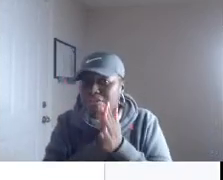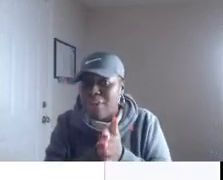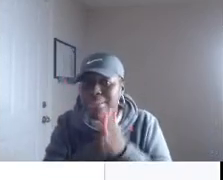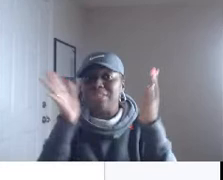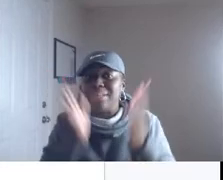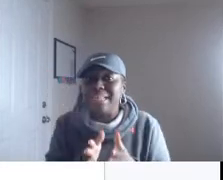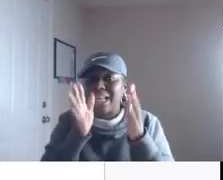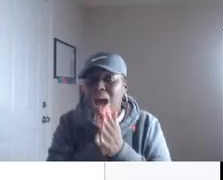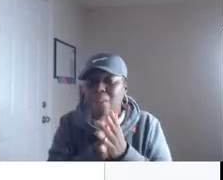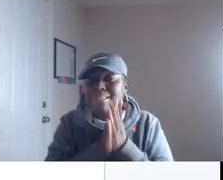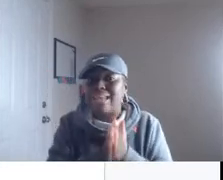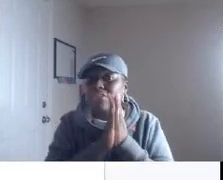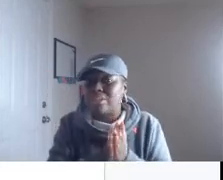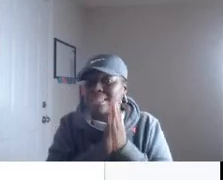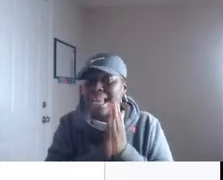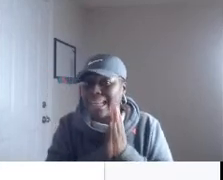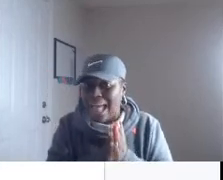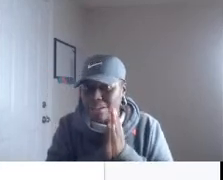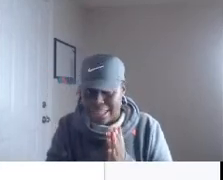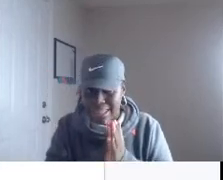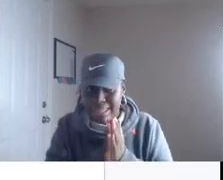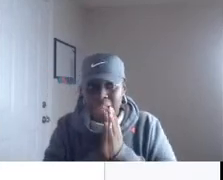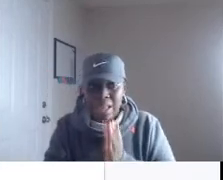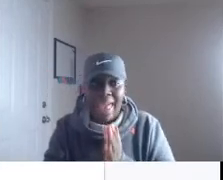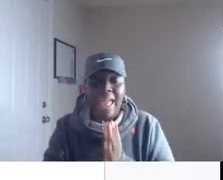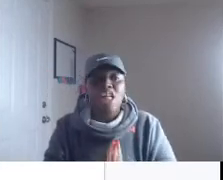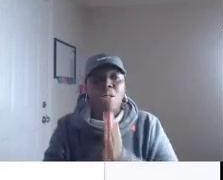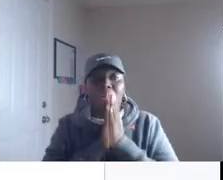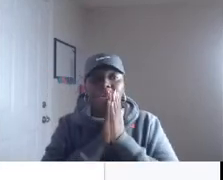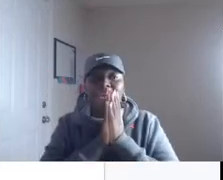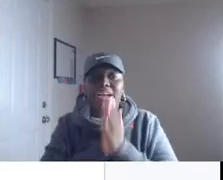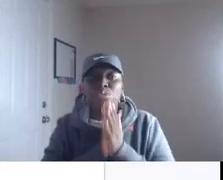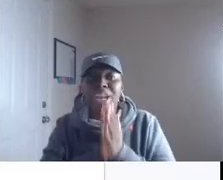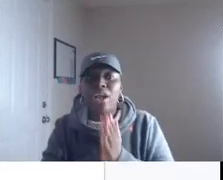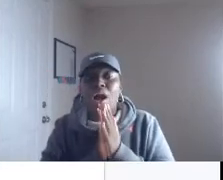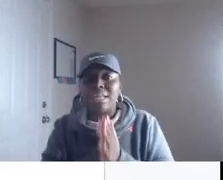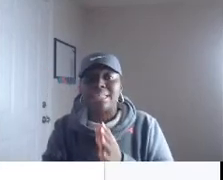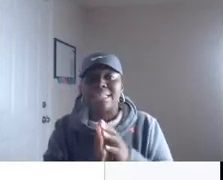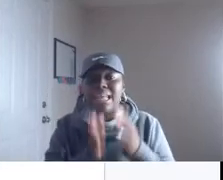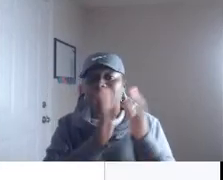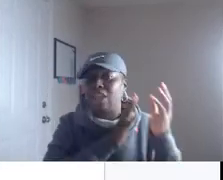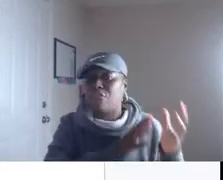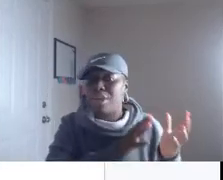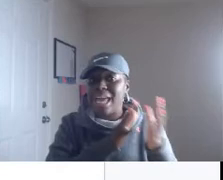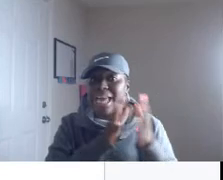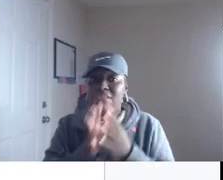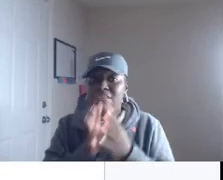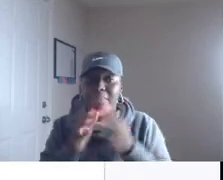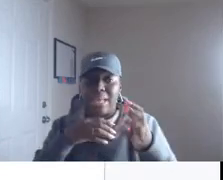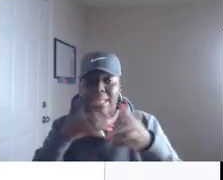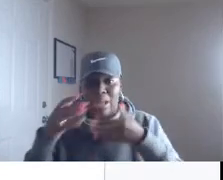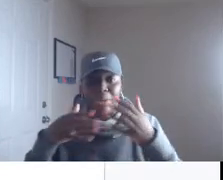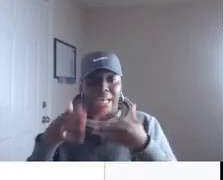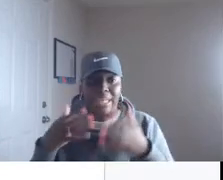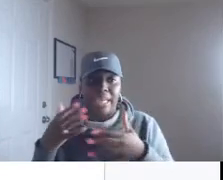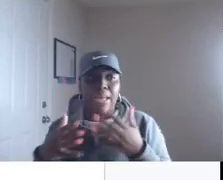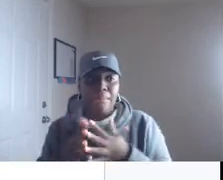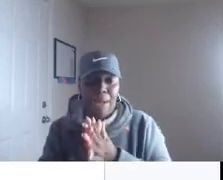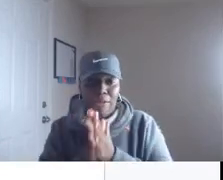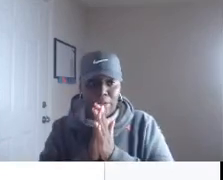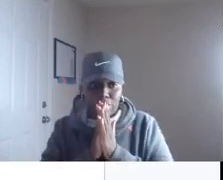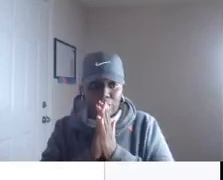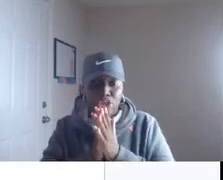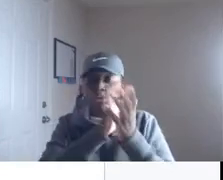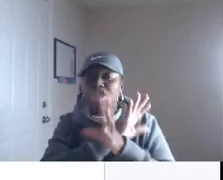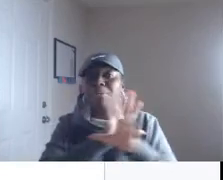first thing first you need to go and see if your state allows it okay but here's what it costs in the state of california and nevada because i went and i did